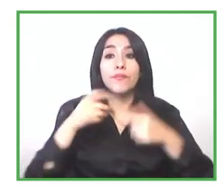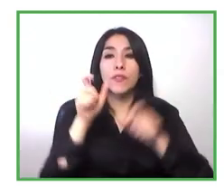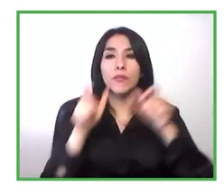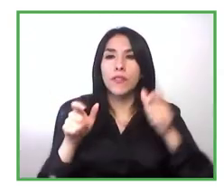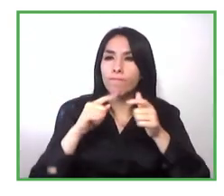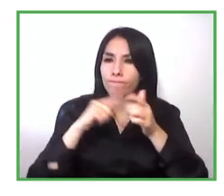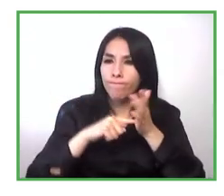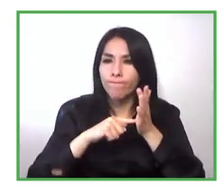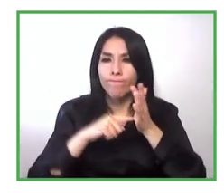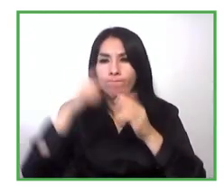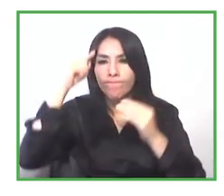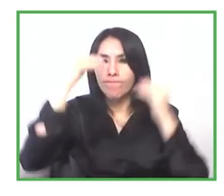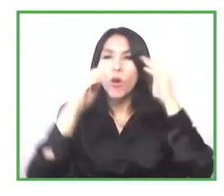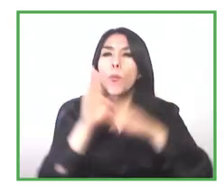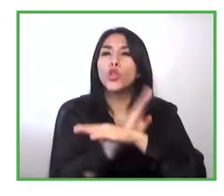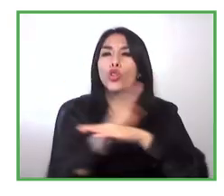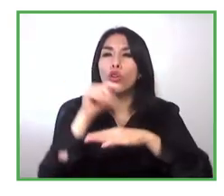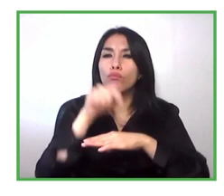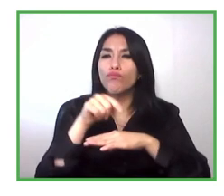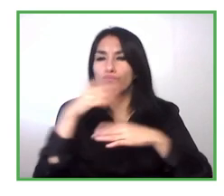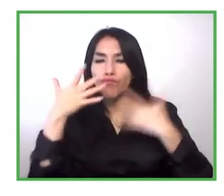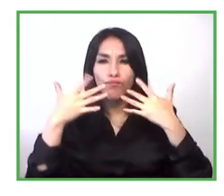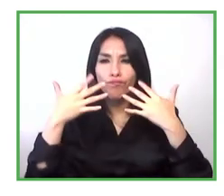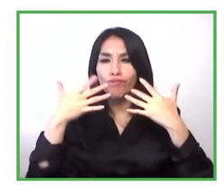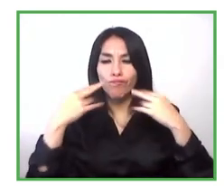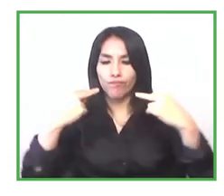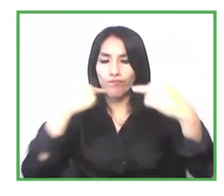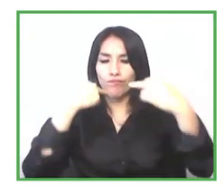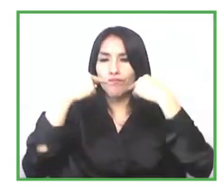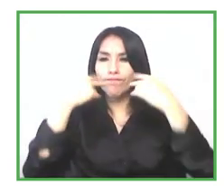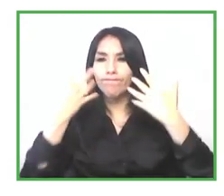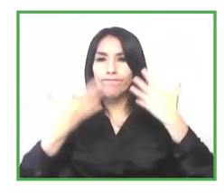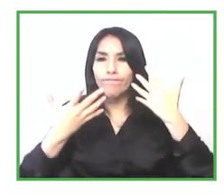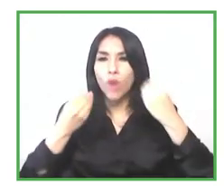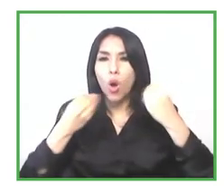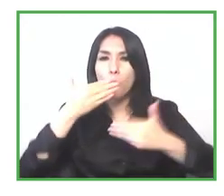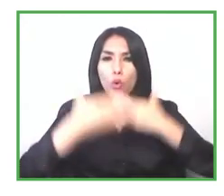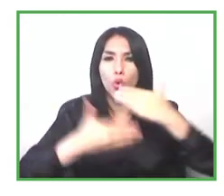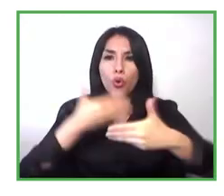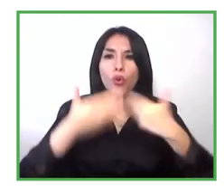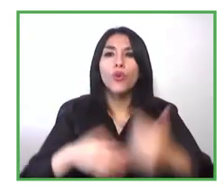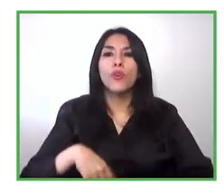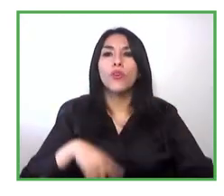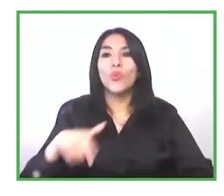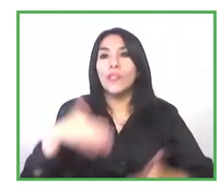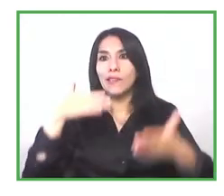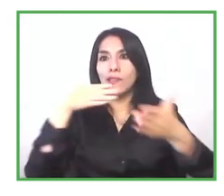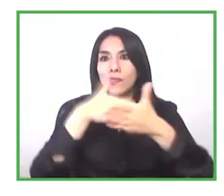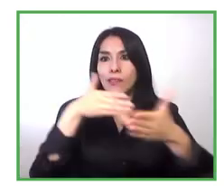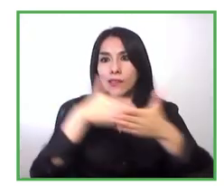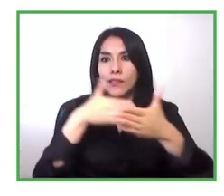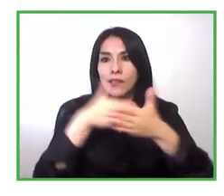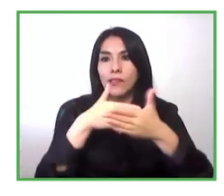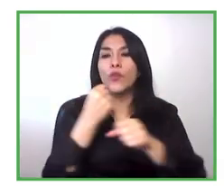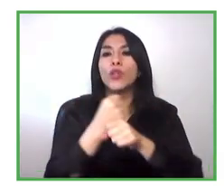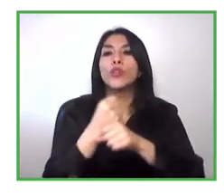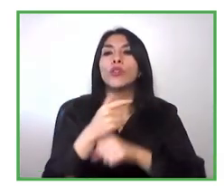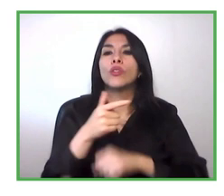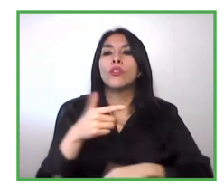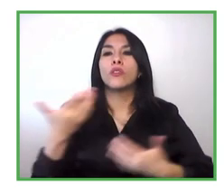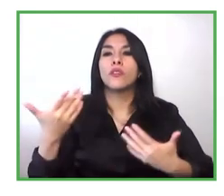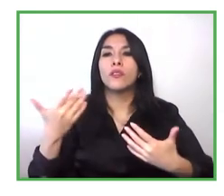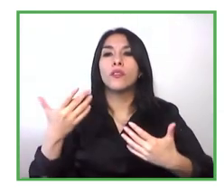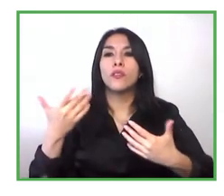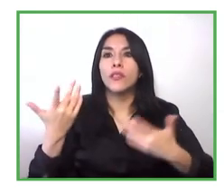products how to commercialize those with the limitations in and